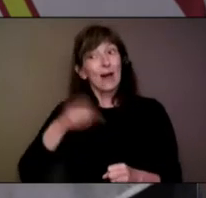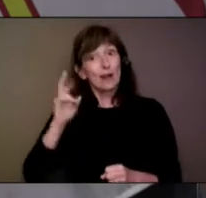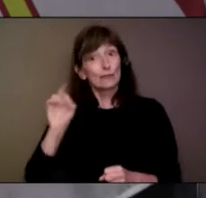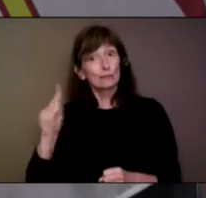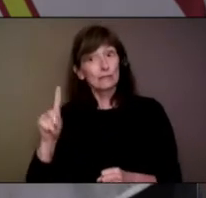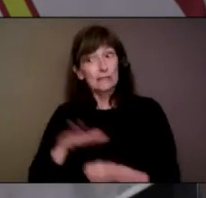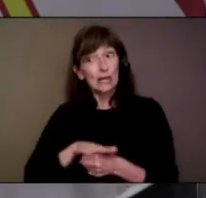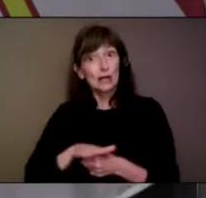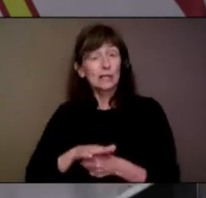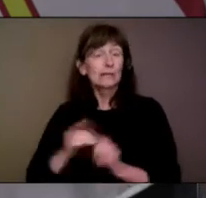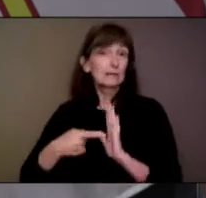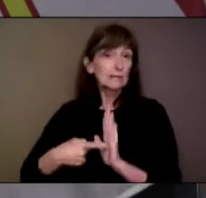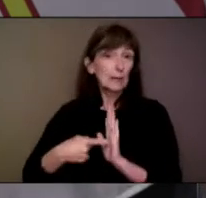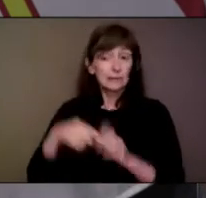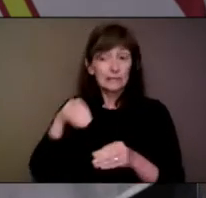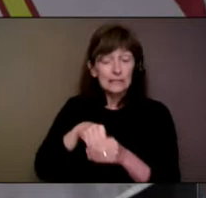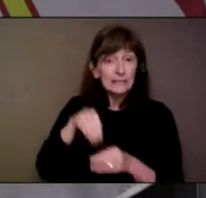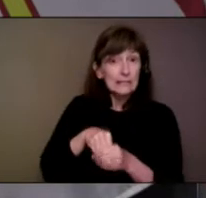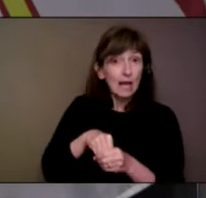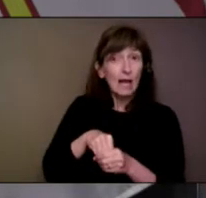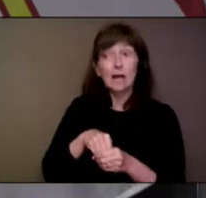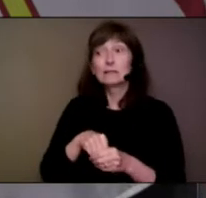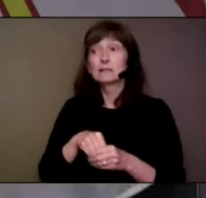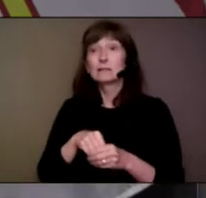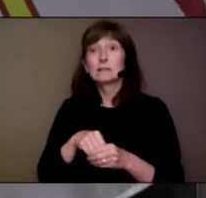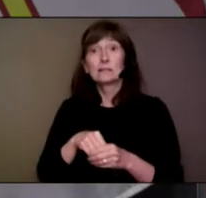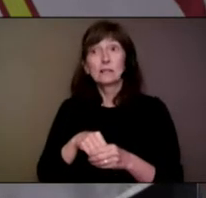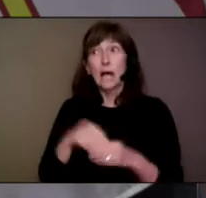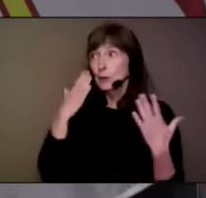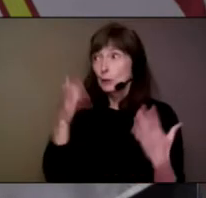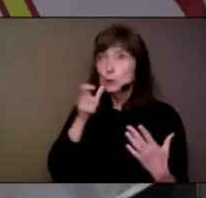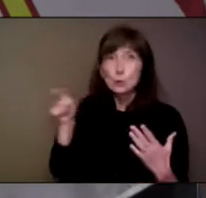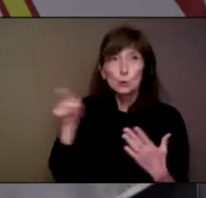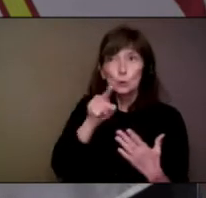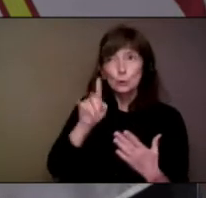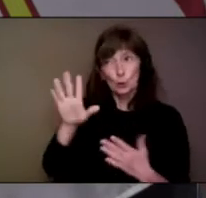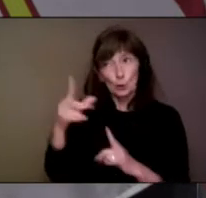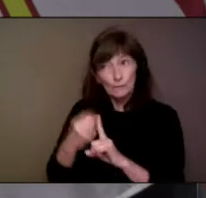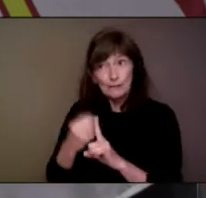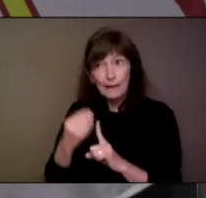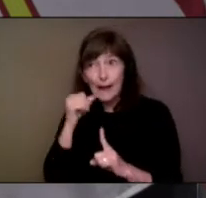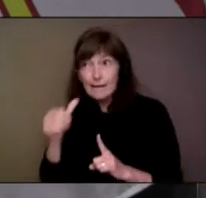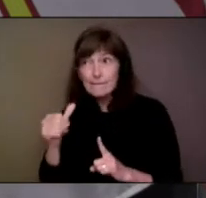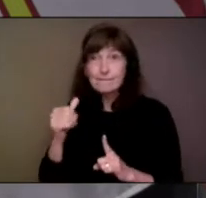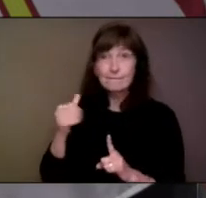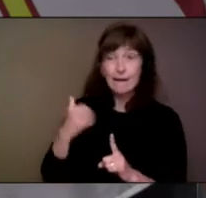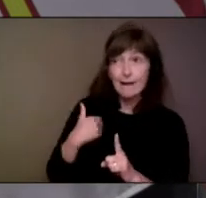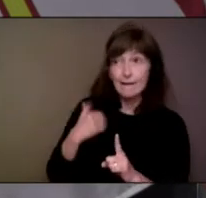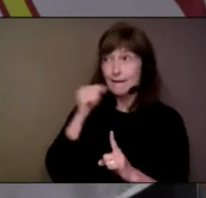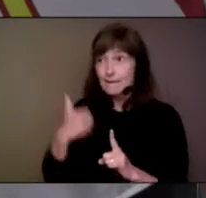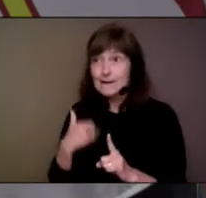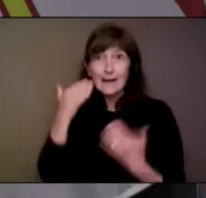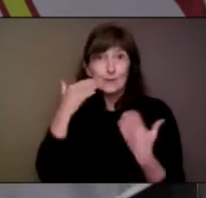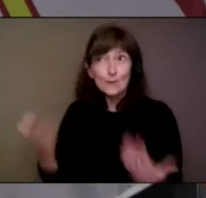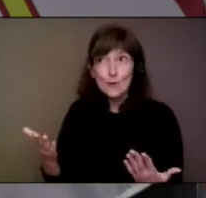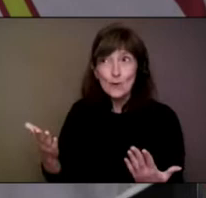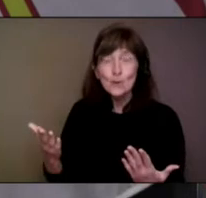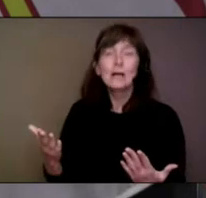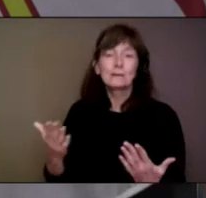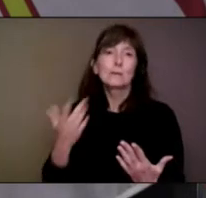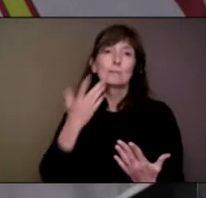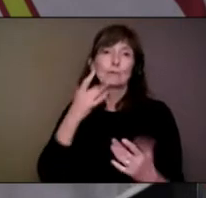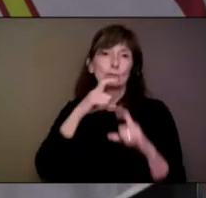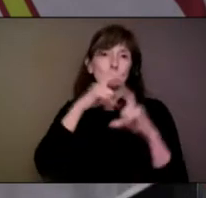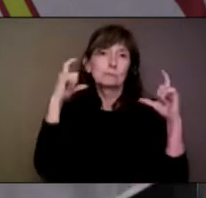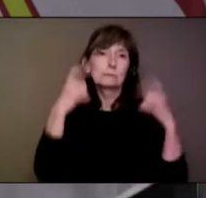COVID spread. And those would be indoor spaces where distancing might not be possible and where you may not know everybody's vaccination